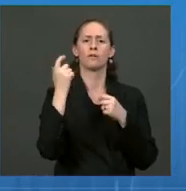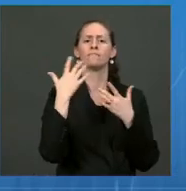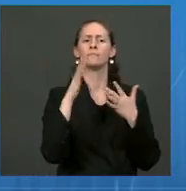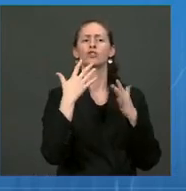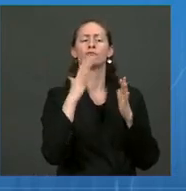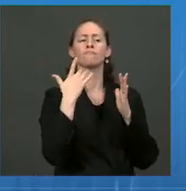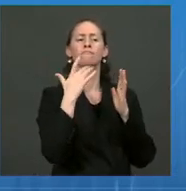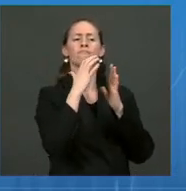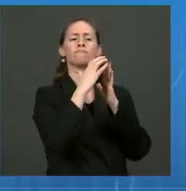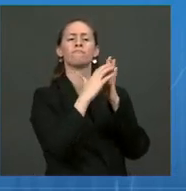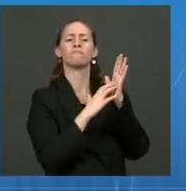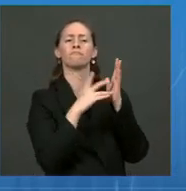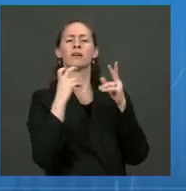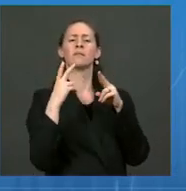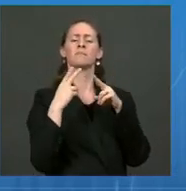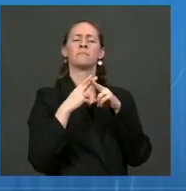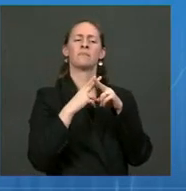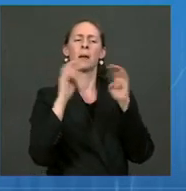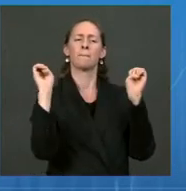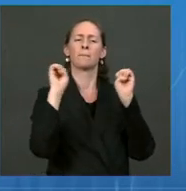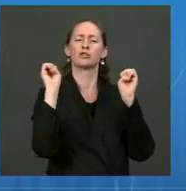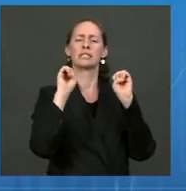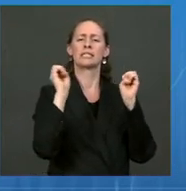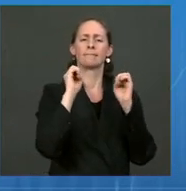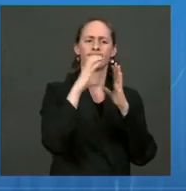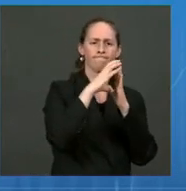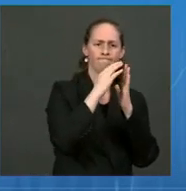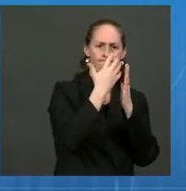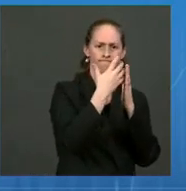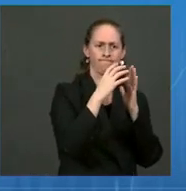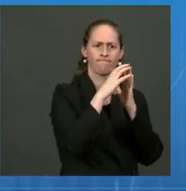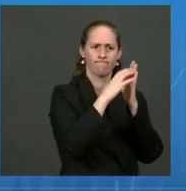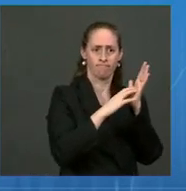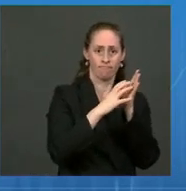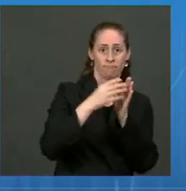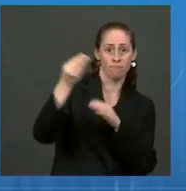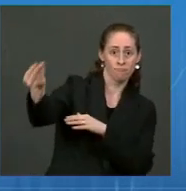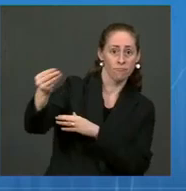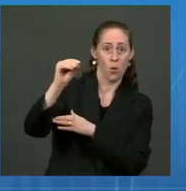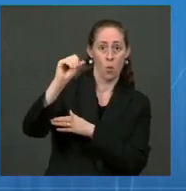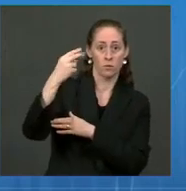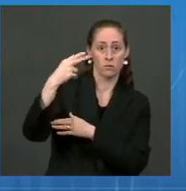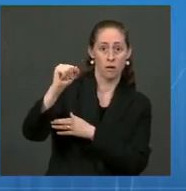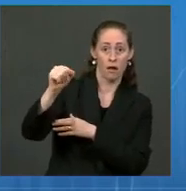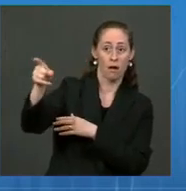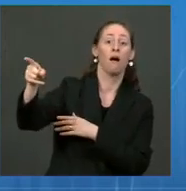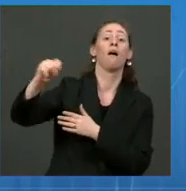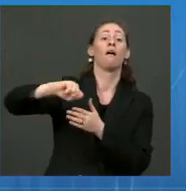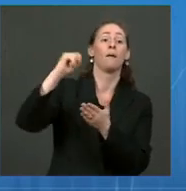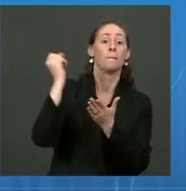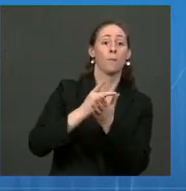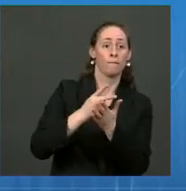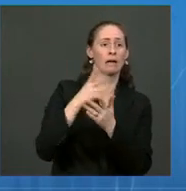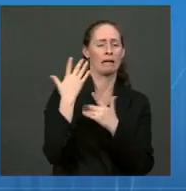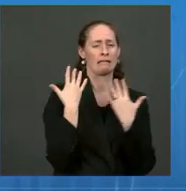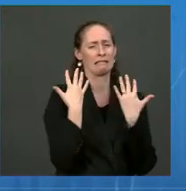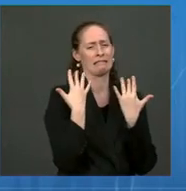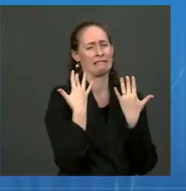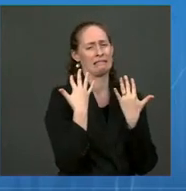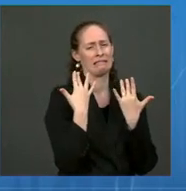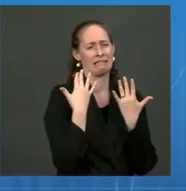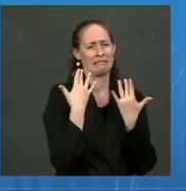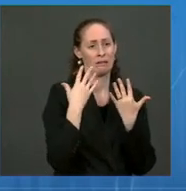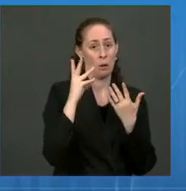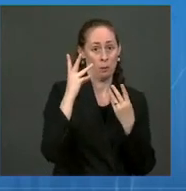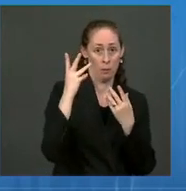standard to the Office of Management and Budget. And while we don't have a specific time to provide today, Josh, the rule